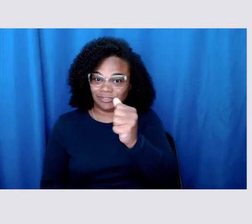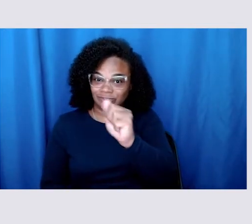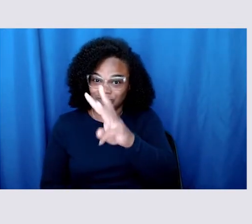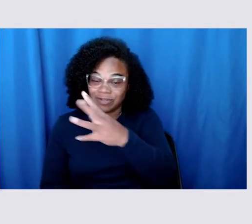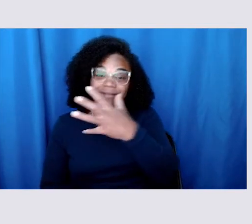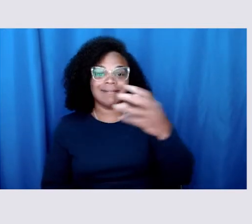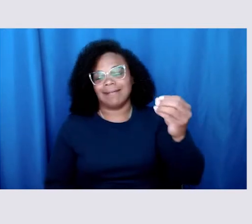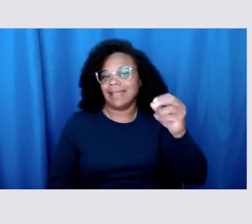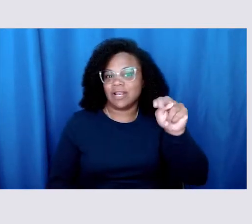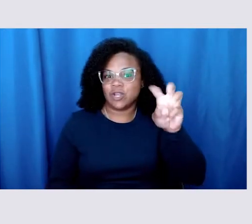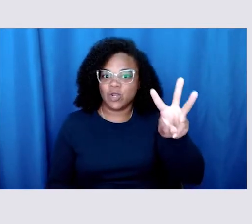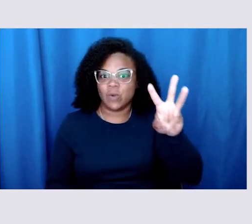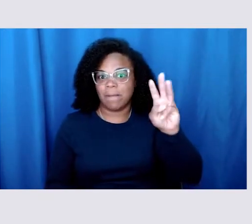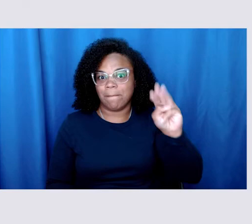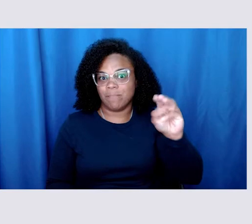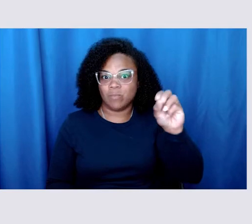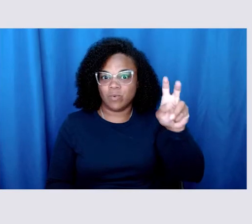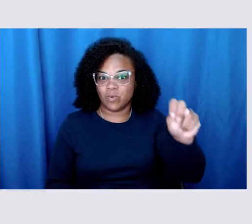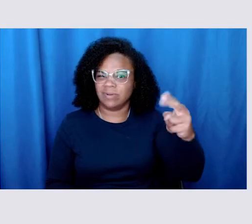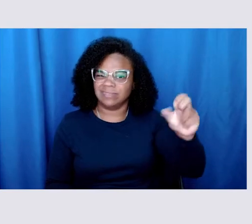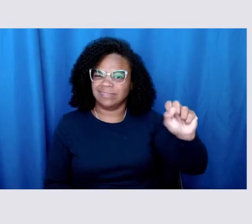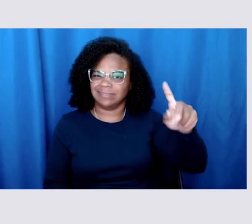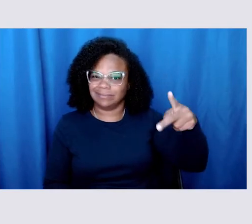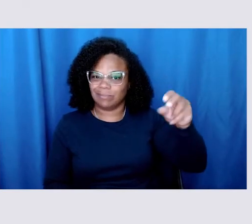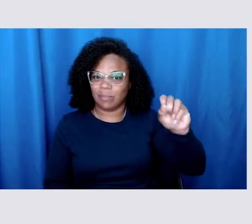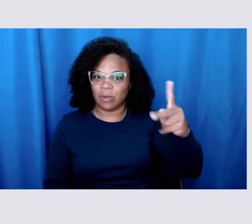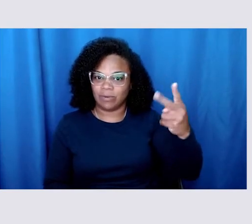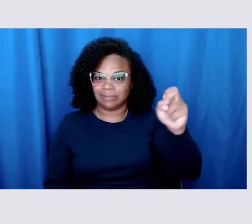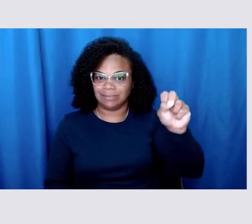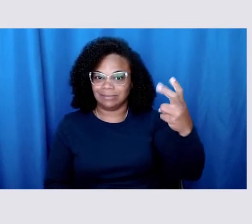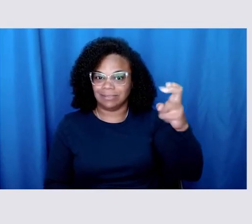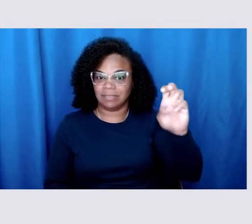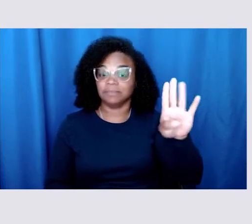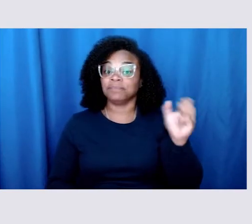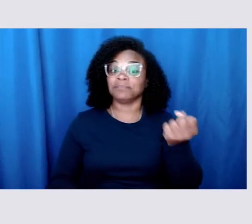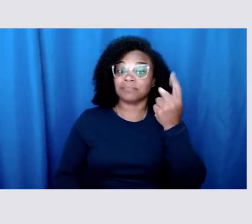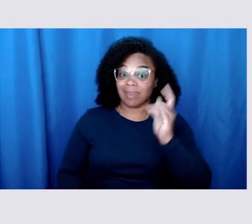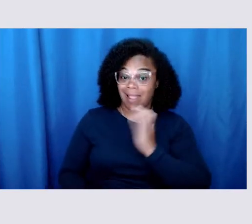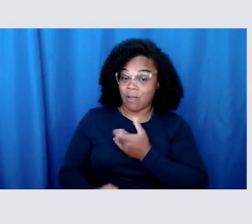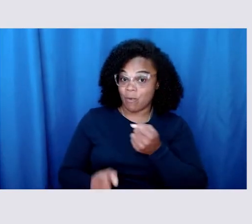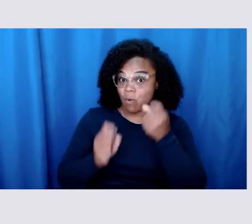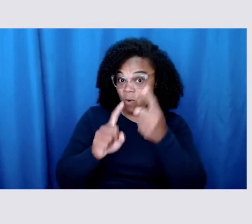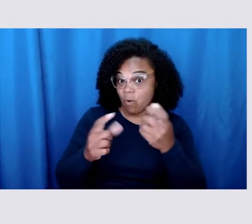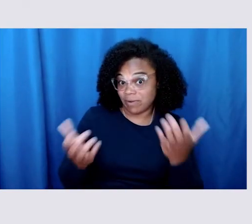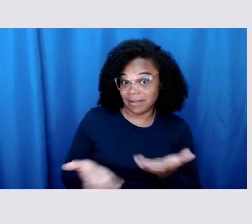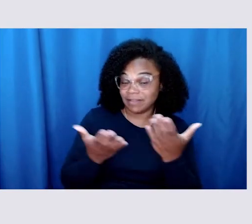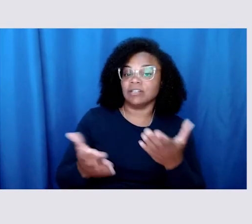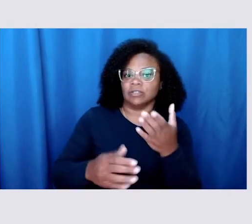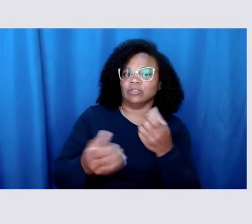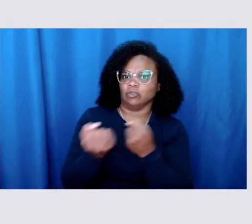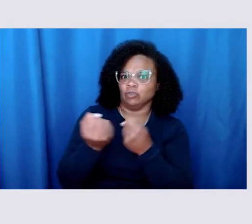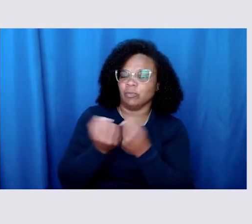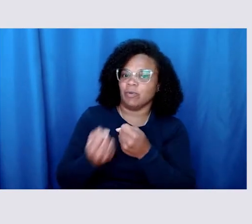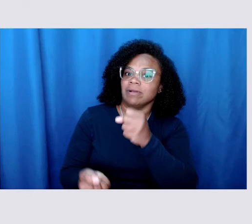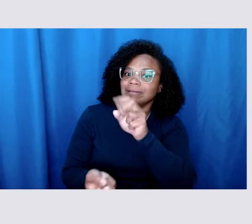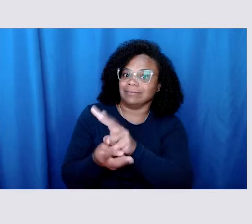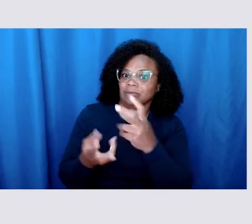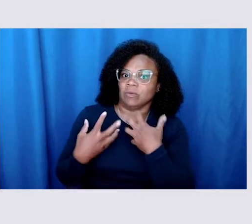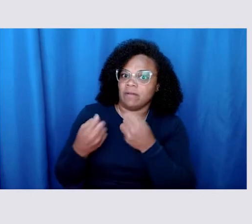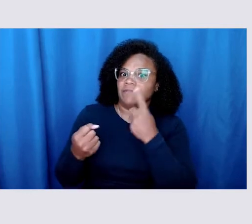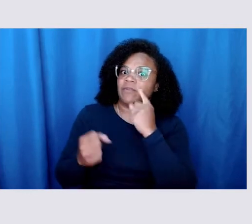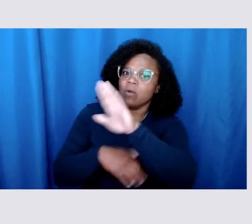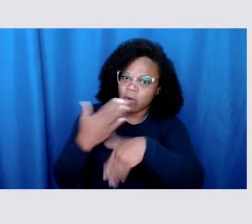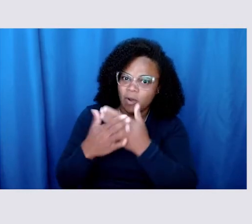trying to do is essentially improve the sexual health and well-being of people worldwide, but we also work to improve the sexual health and well-being